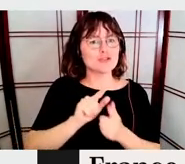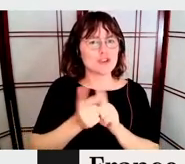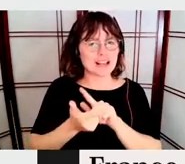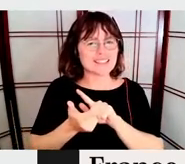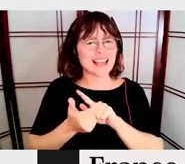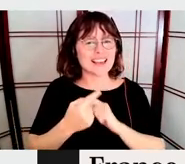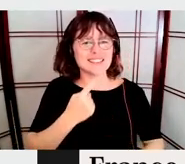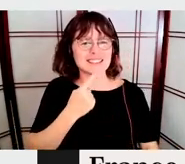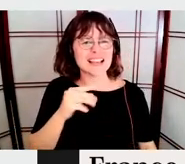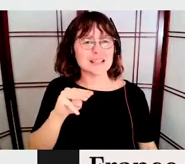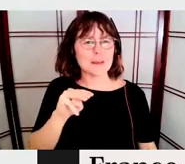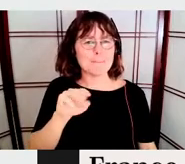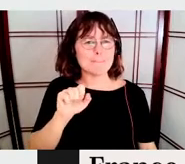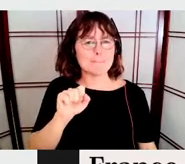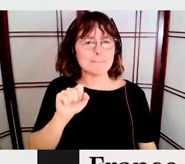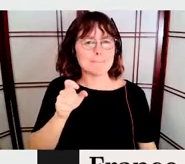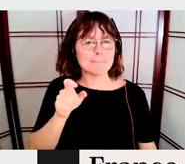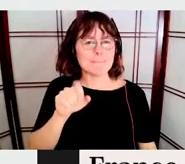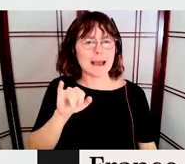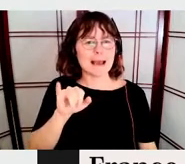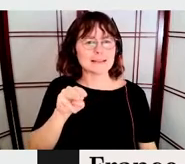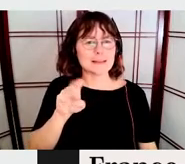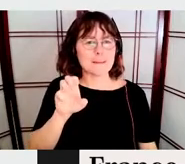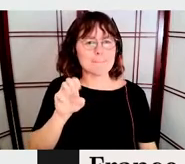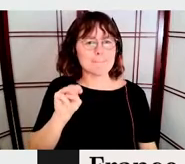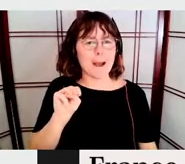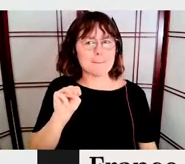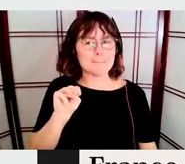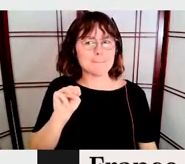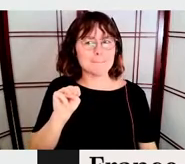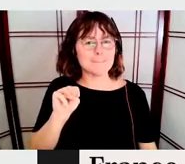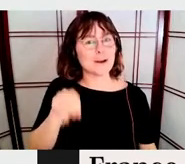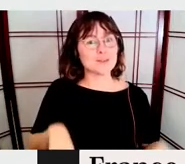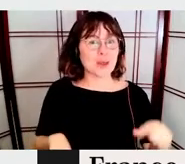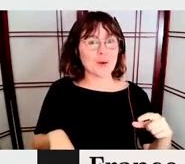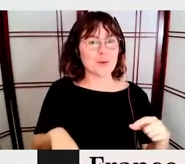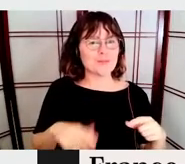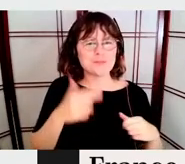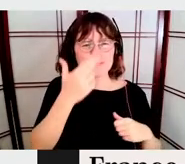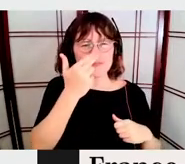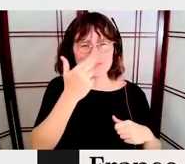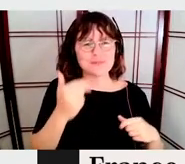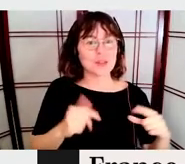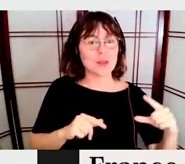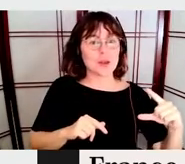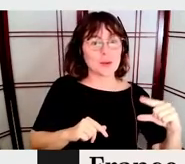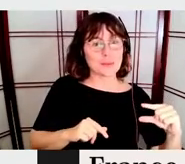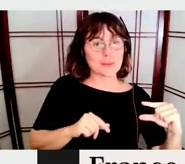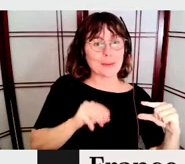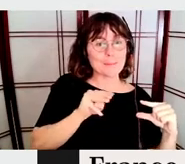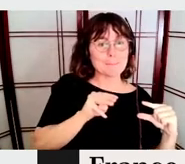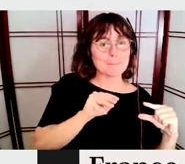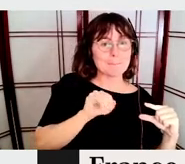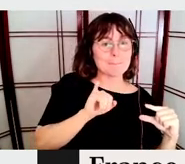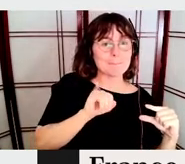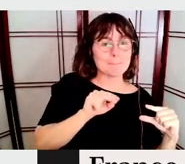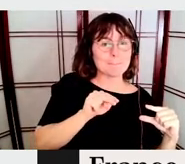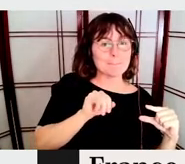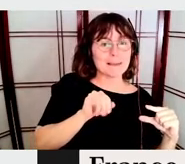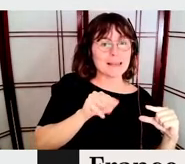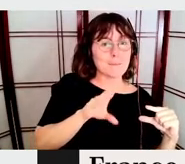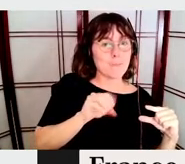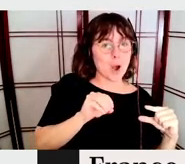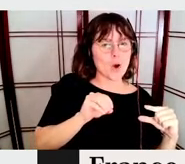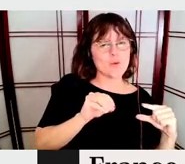It's just that this, this, quote is, is, is, love this quote because this, this, this, nothing else than that can be on top